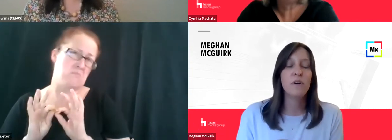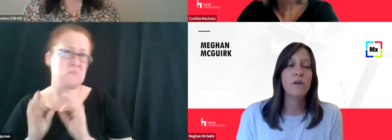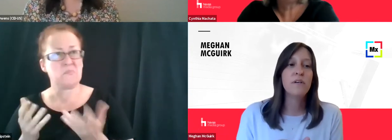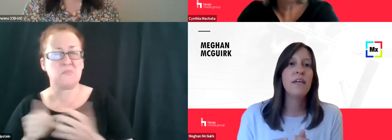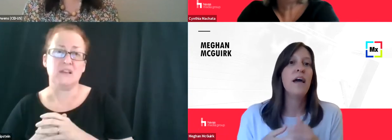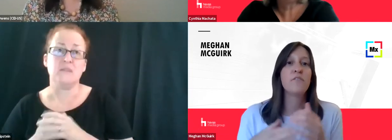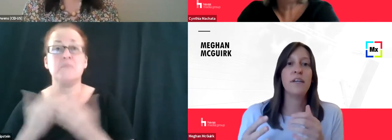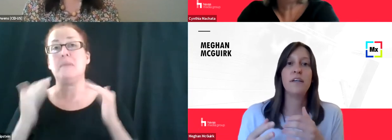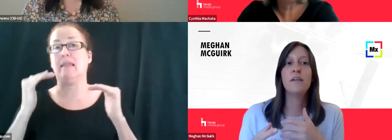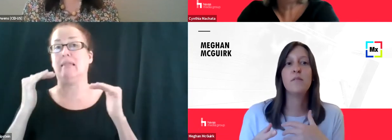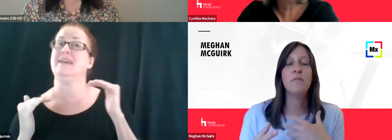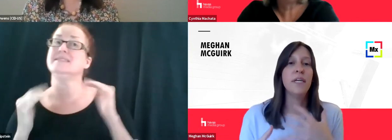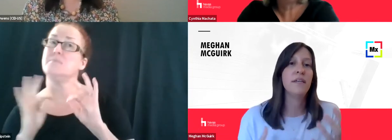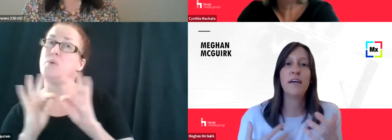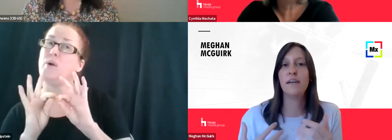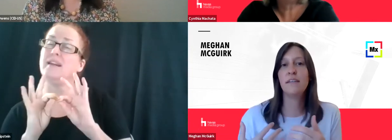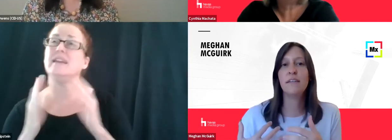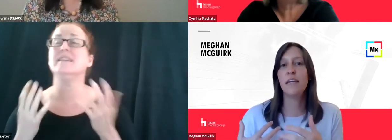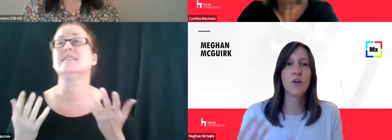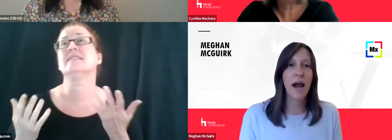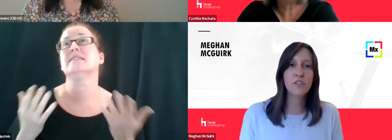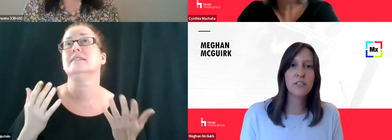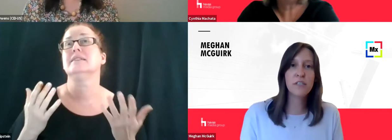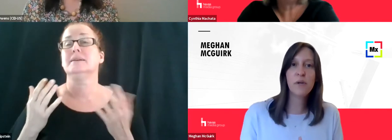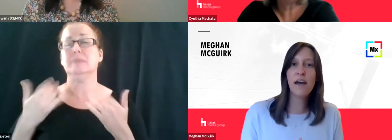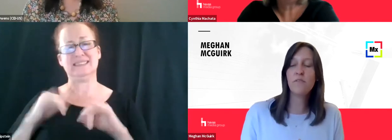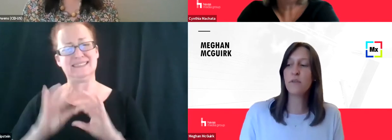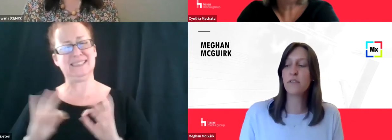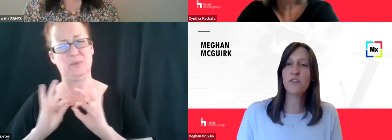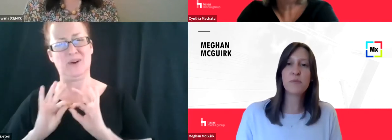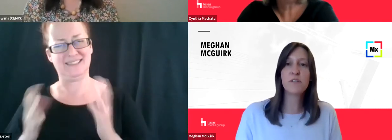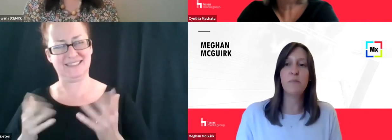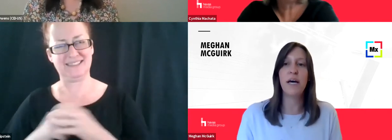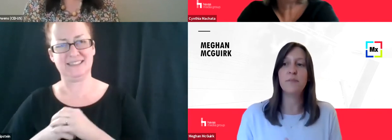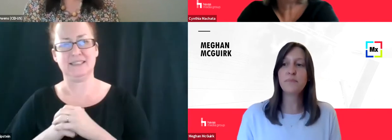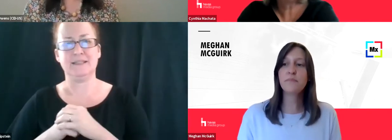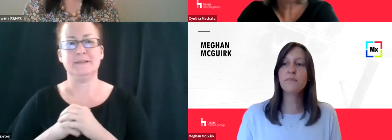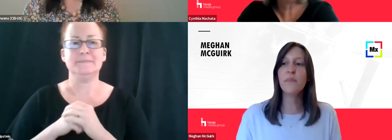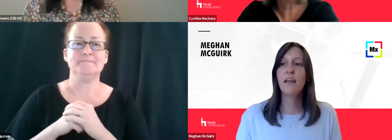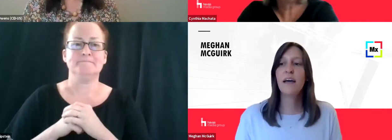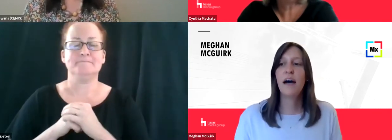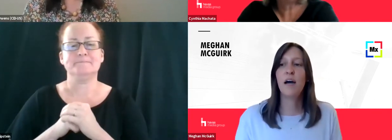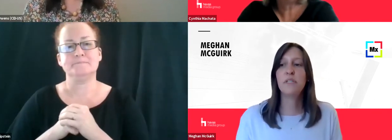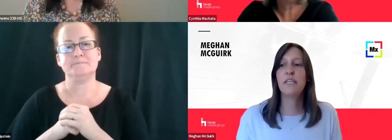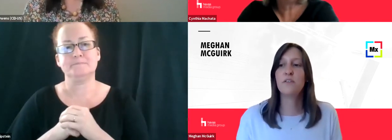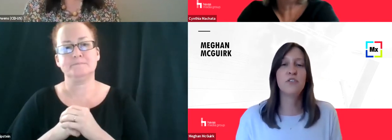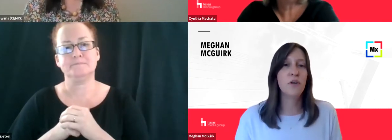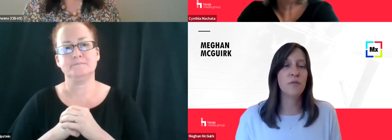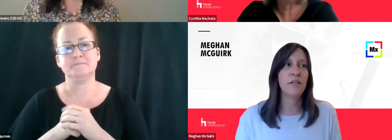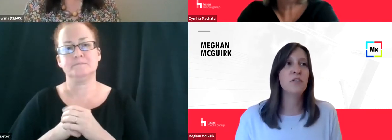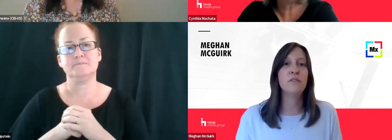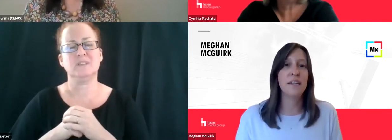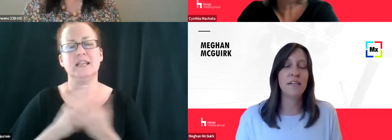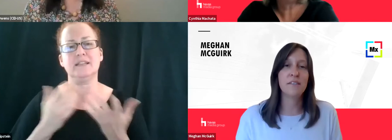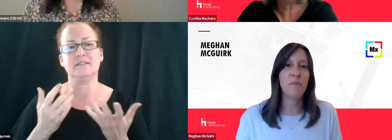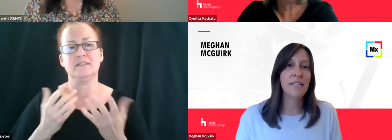valuable in every media interaction that we have with consumers. But I would say there's no,